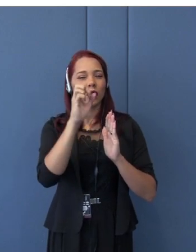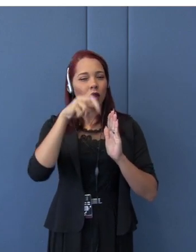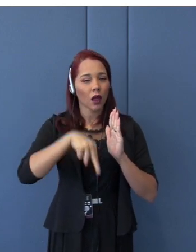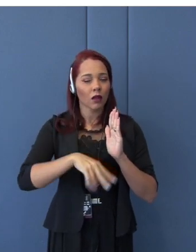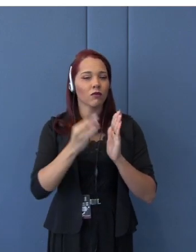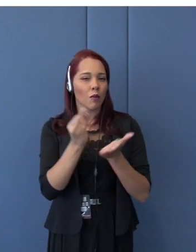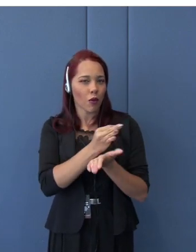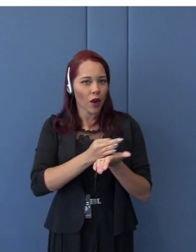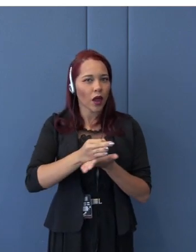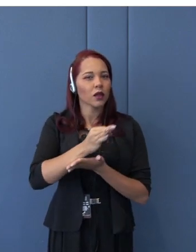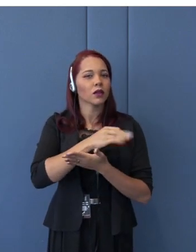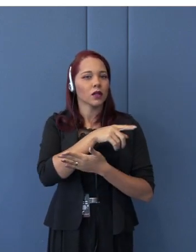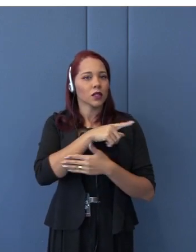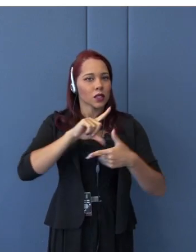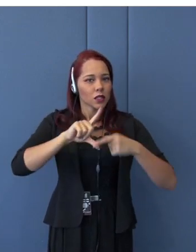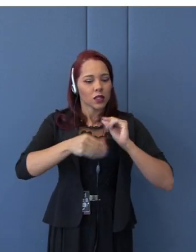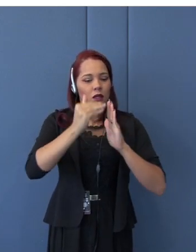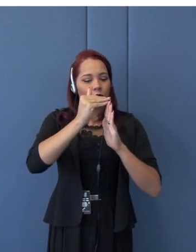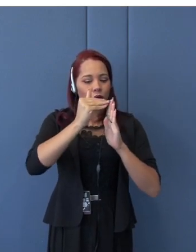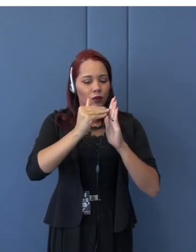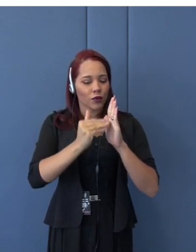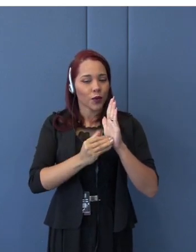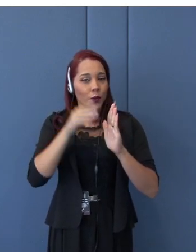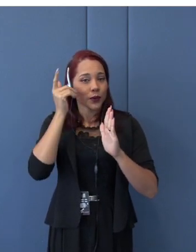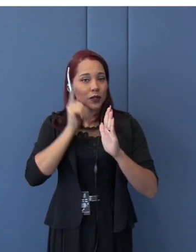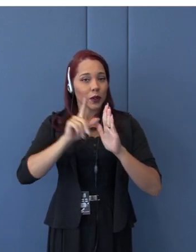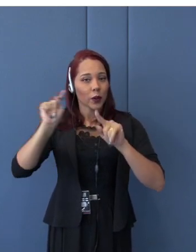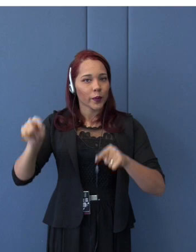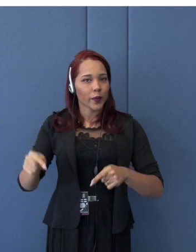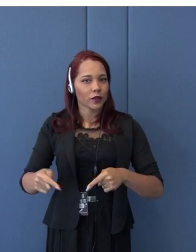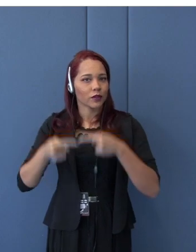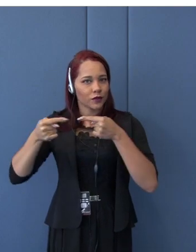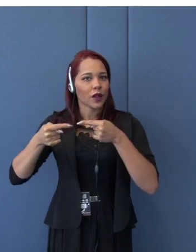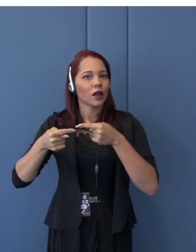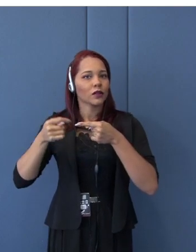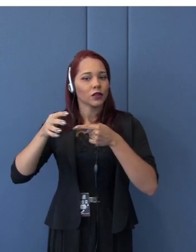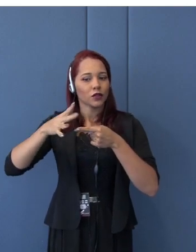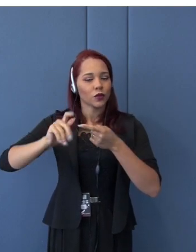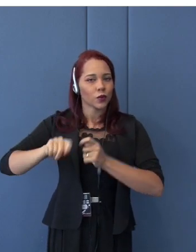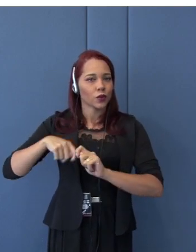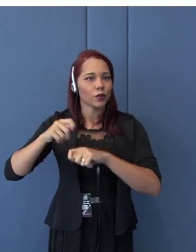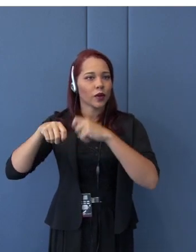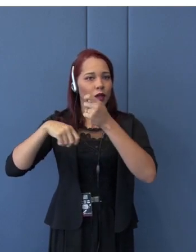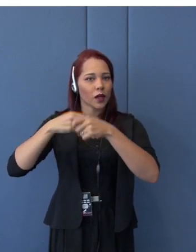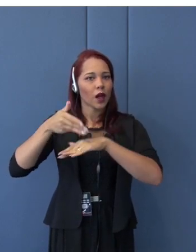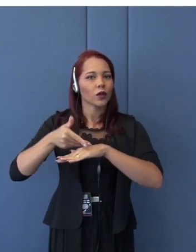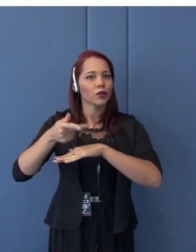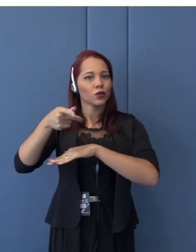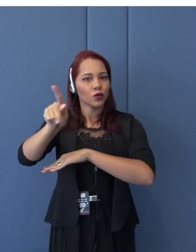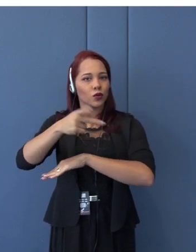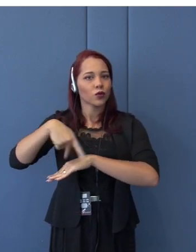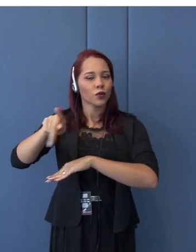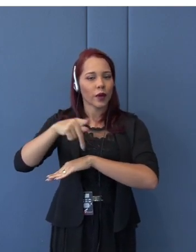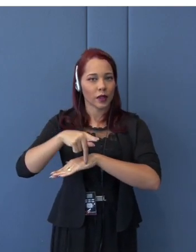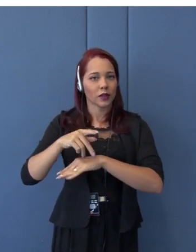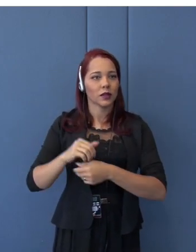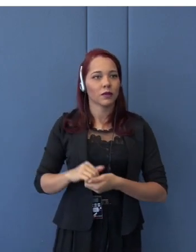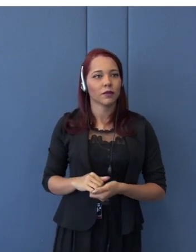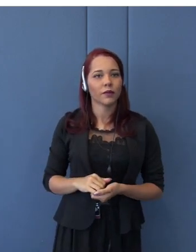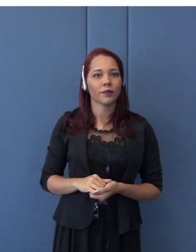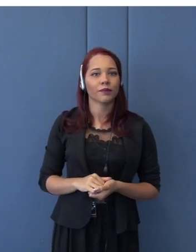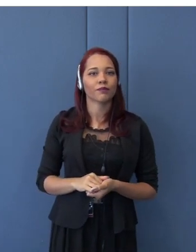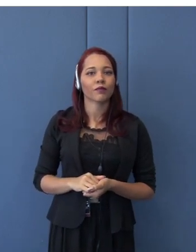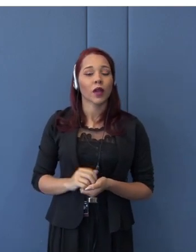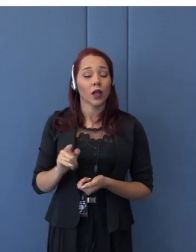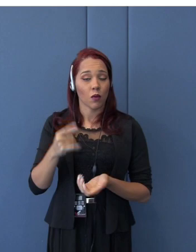competitiveness in the overseas market. So, the Plaza Accord was the first major